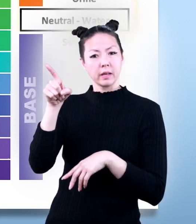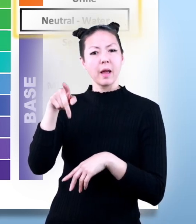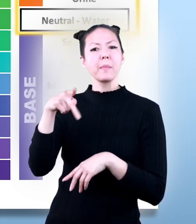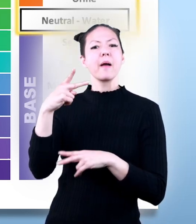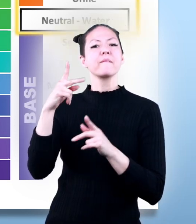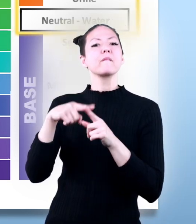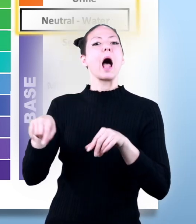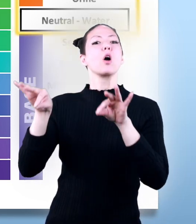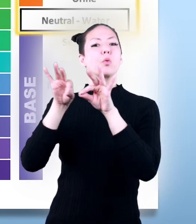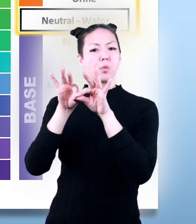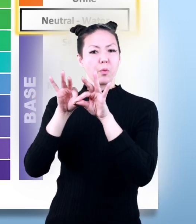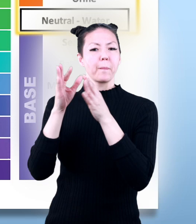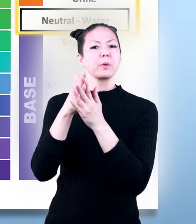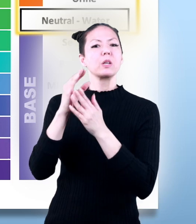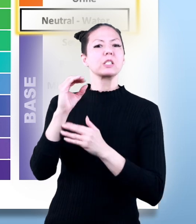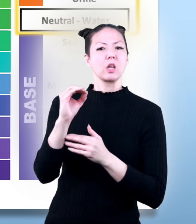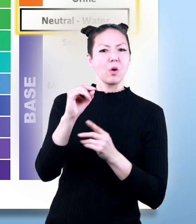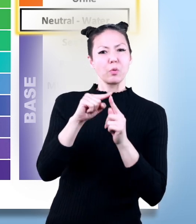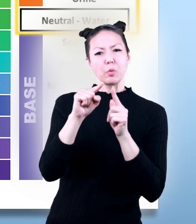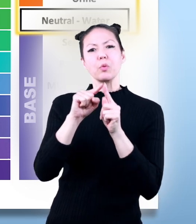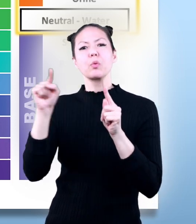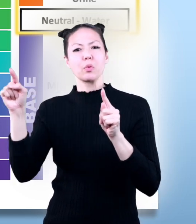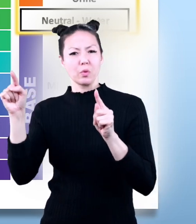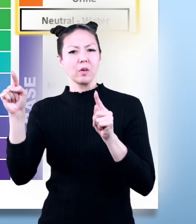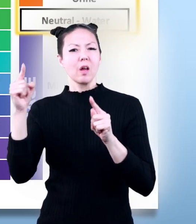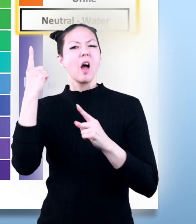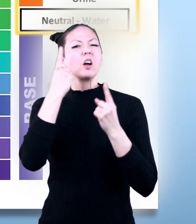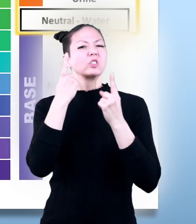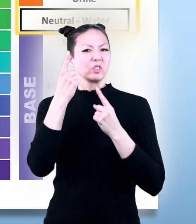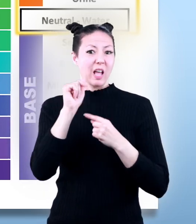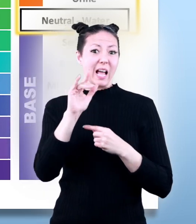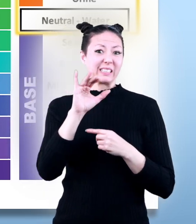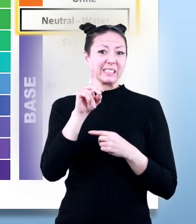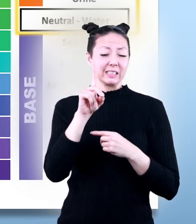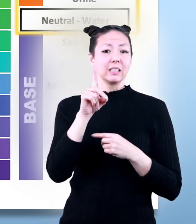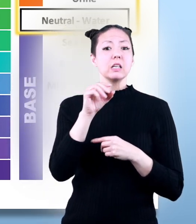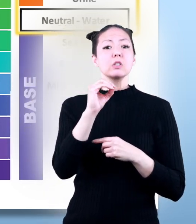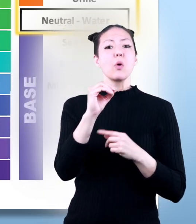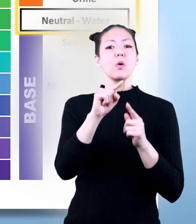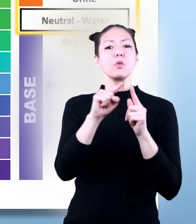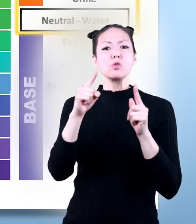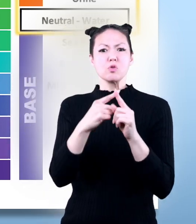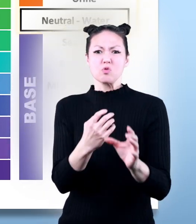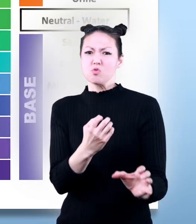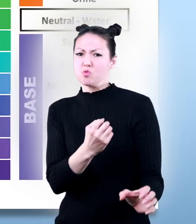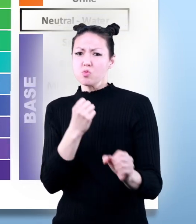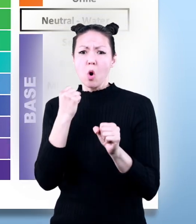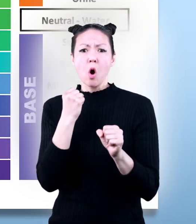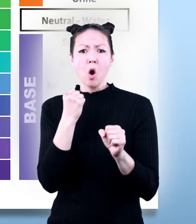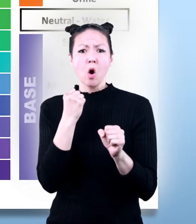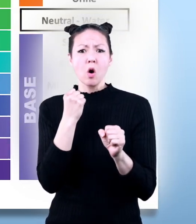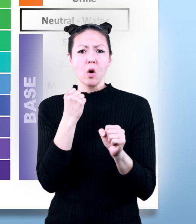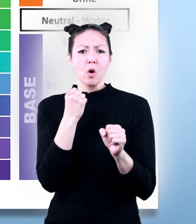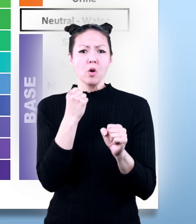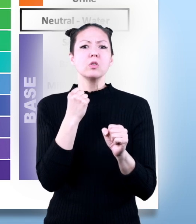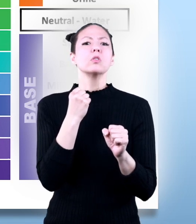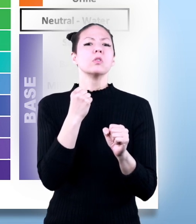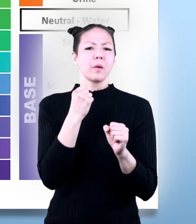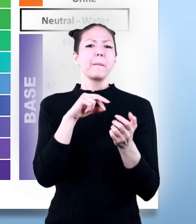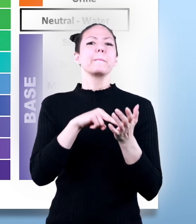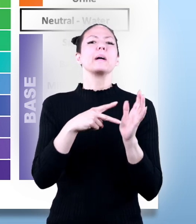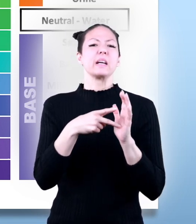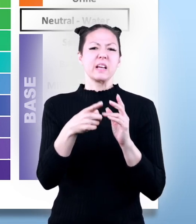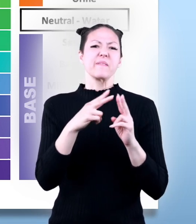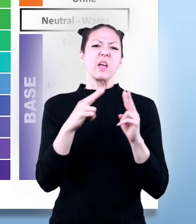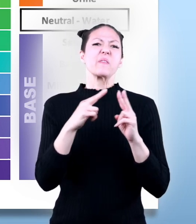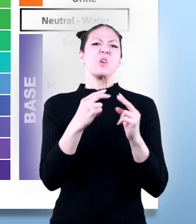value between 0 and 7 are considered acids acids with a score of 0 are the strongest